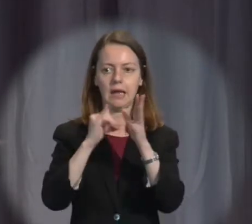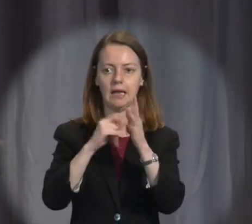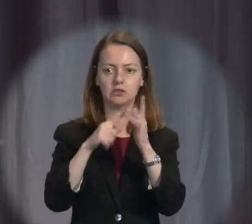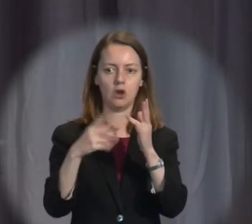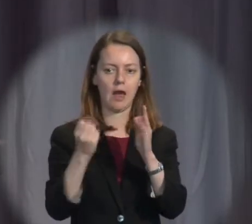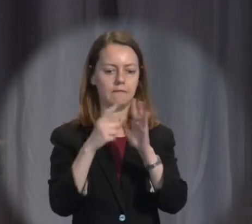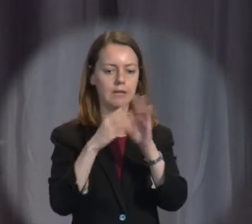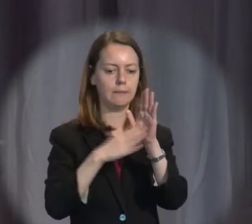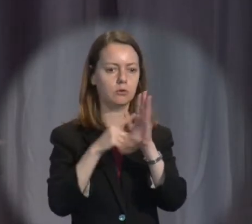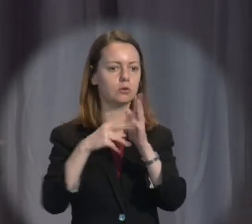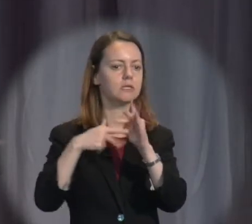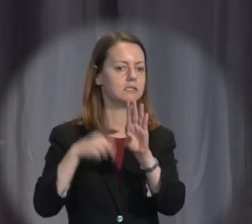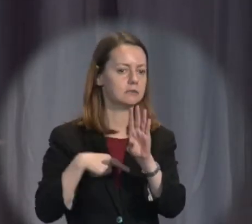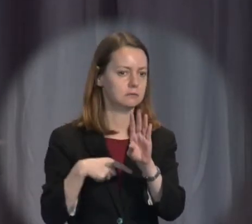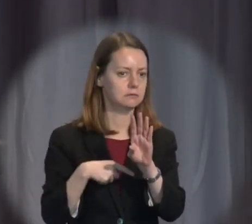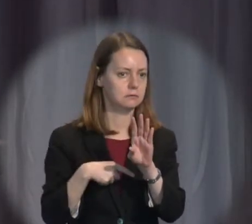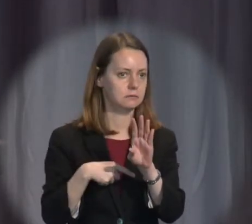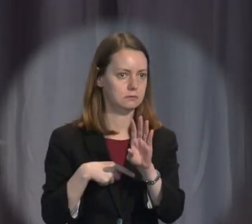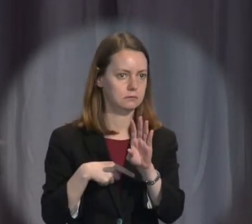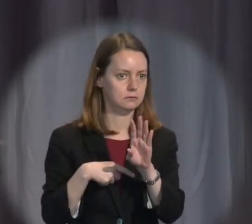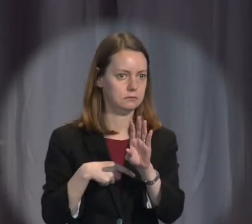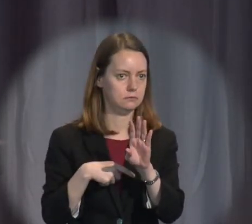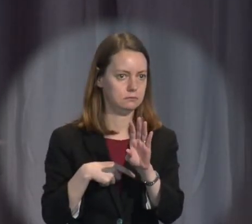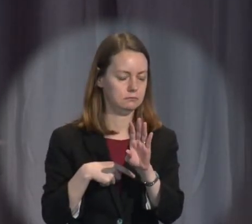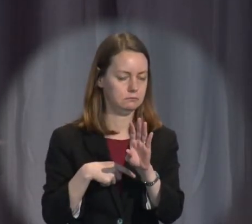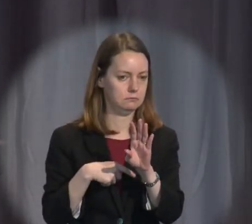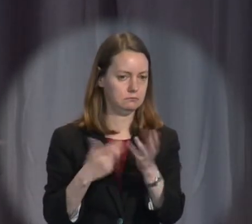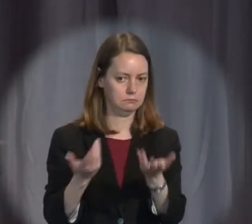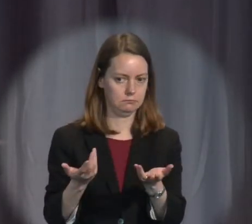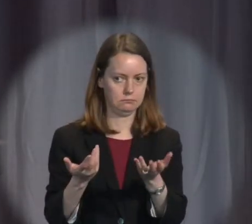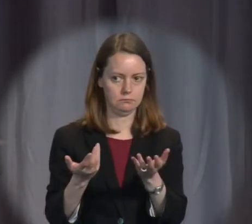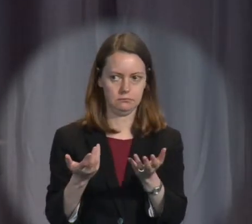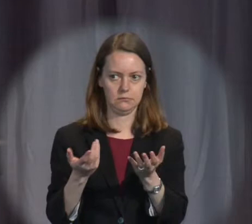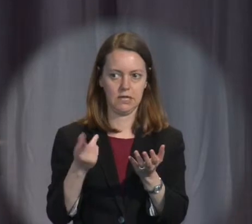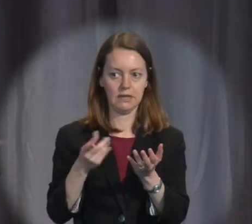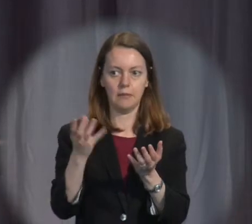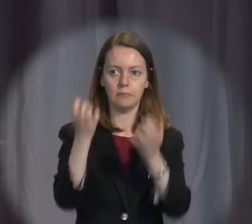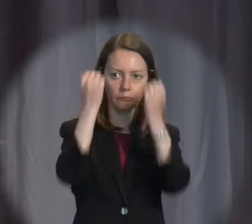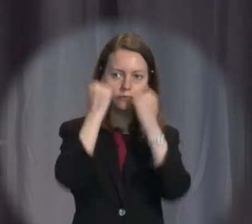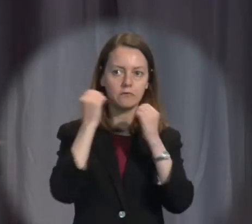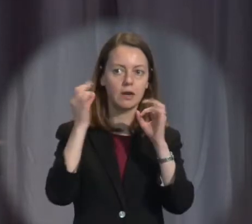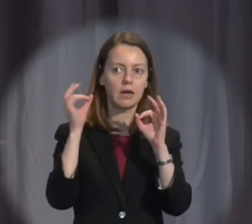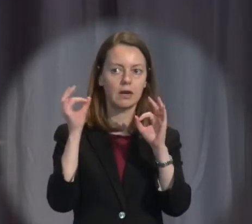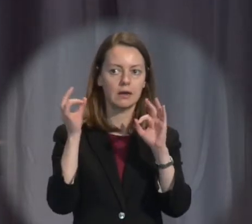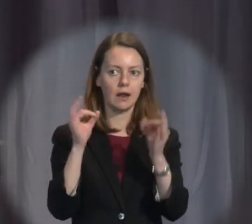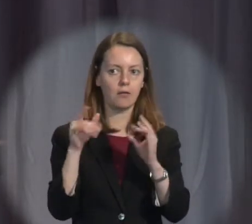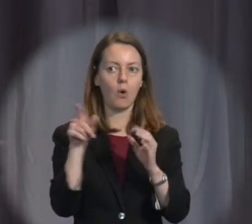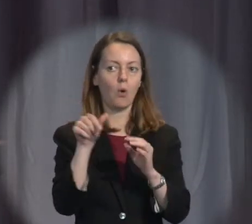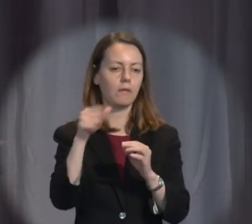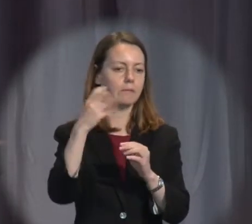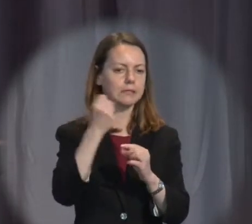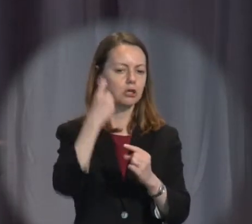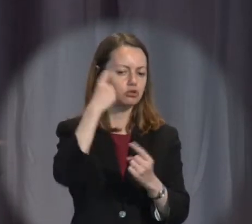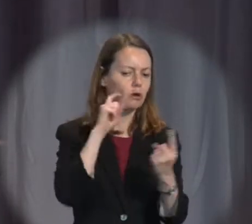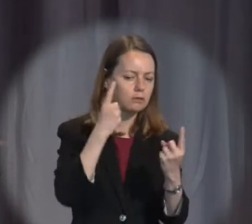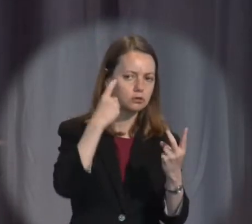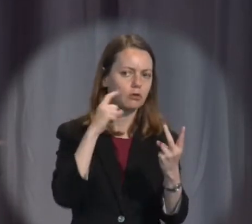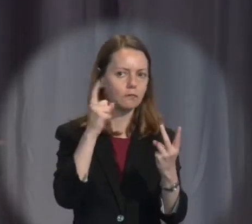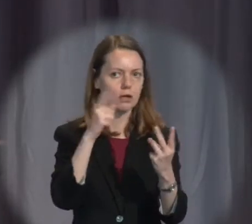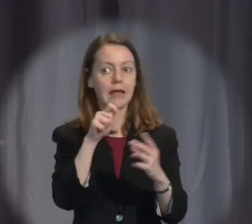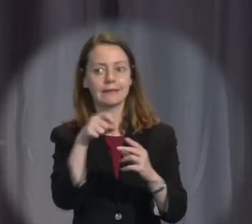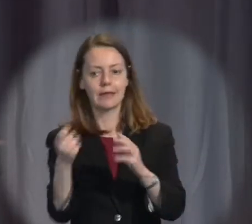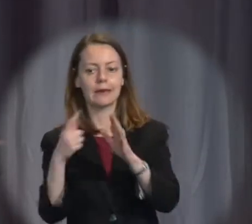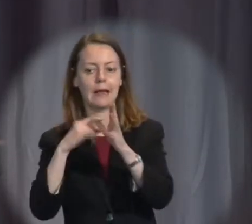without showing that the otherwise illegal act is necessary or that there are no alternatives. Well these are just